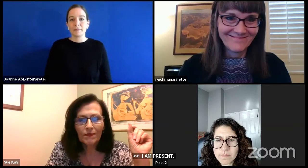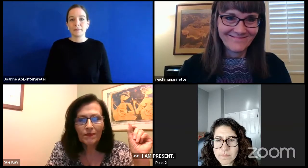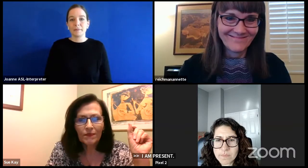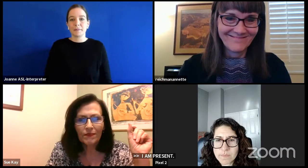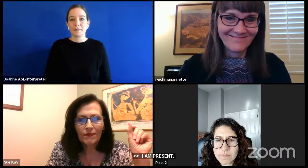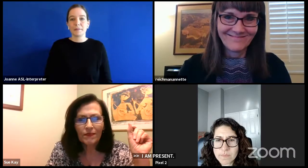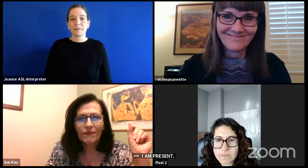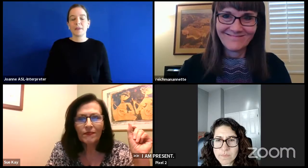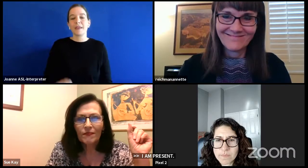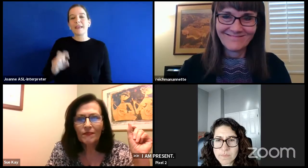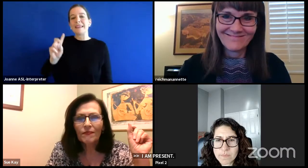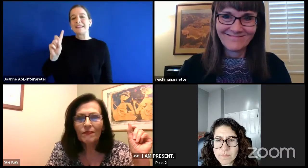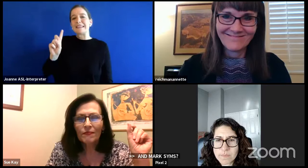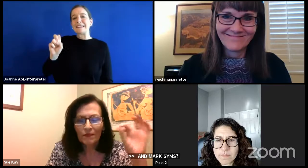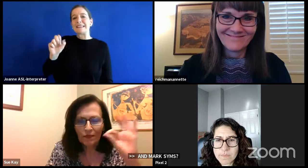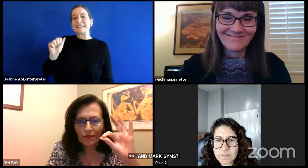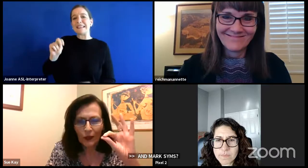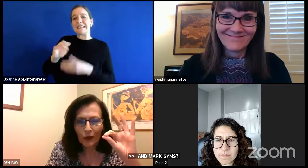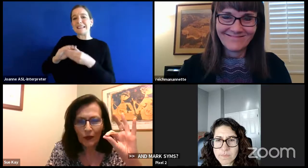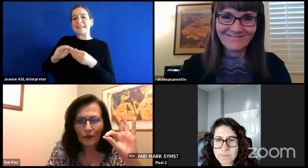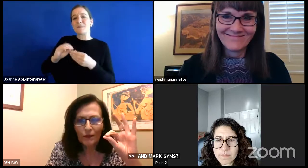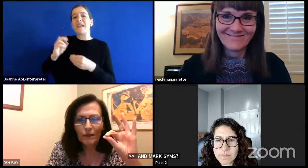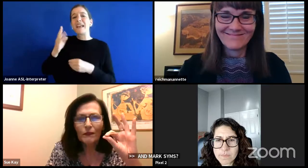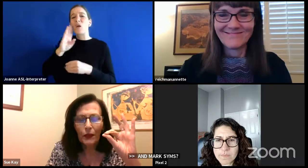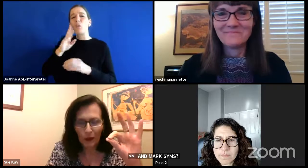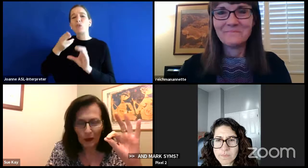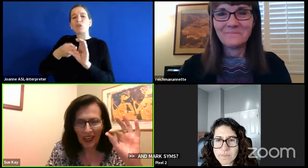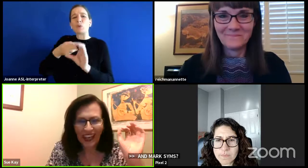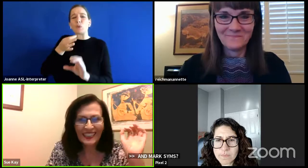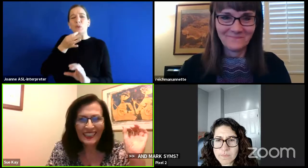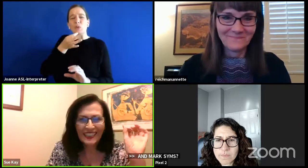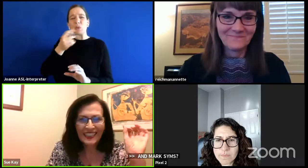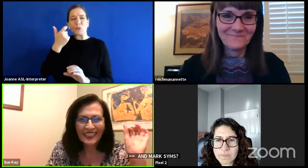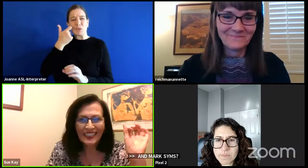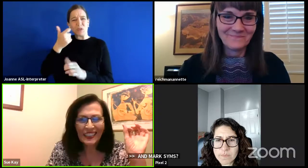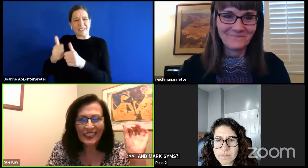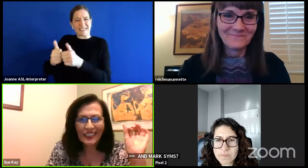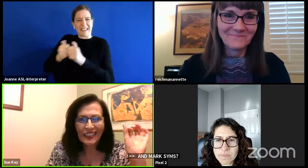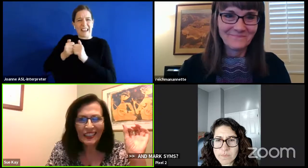this is dean he'll be joining us in just a sec he just texted me okay